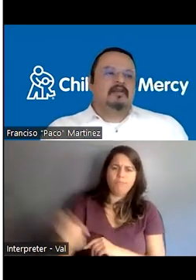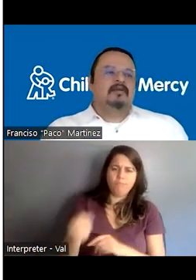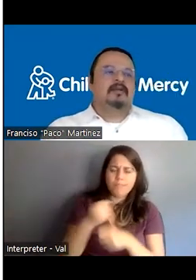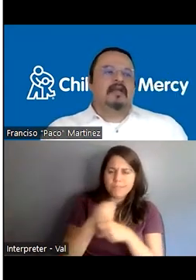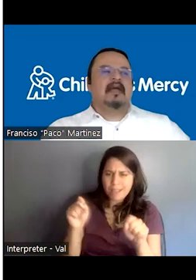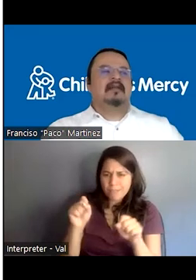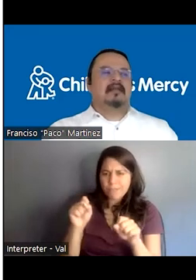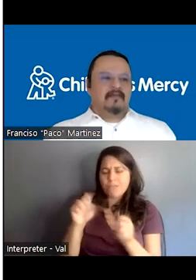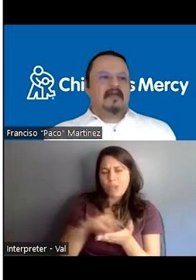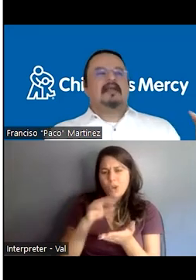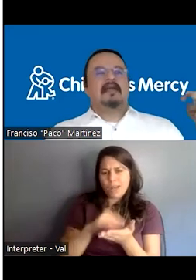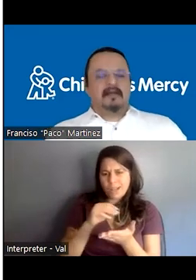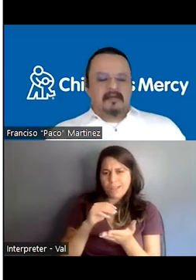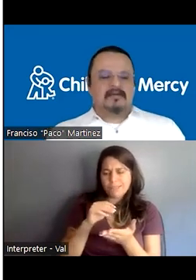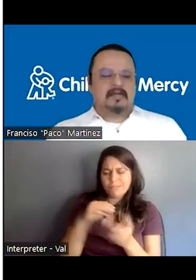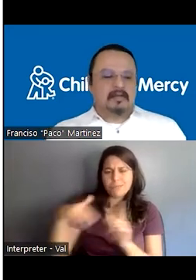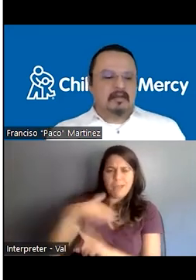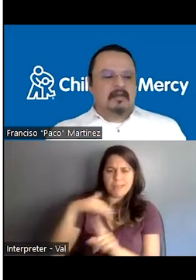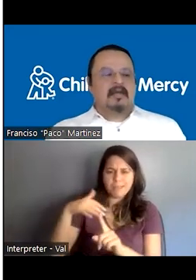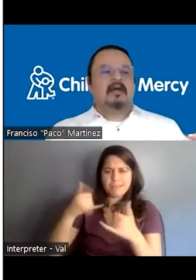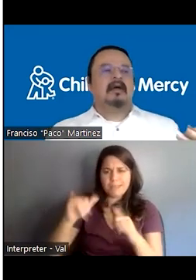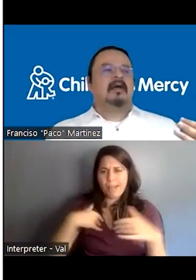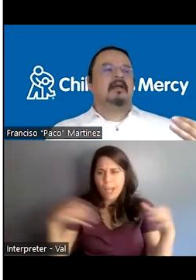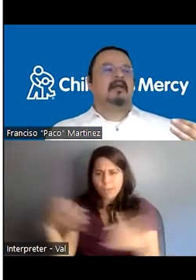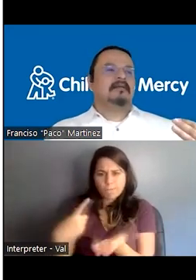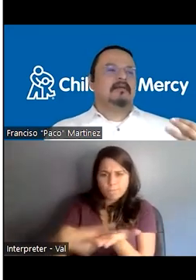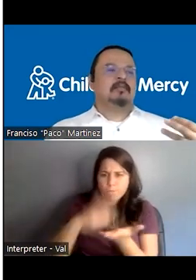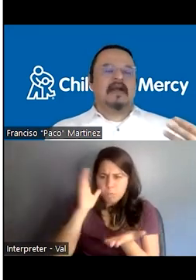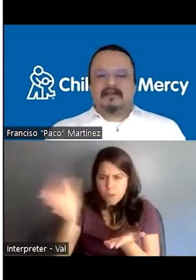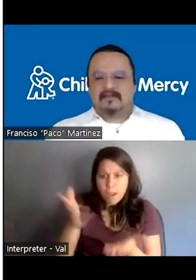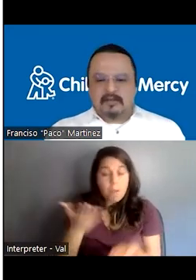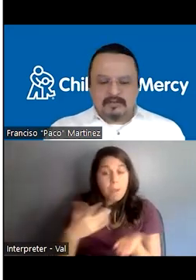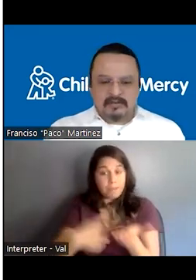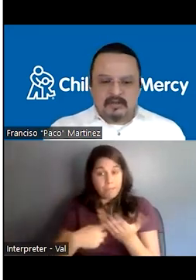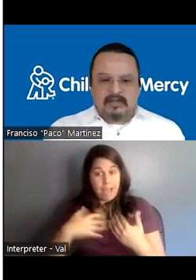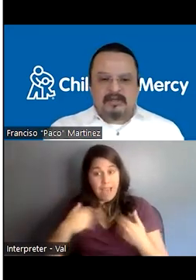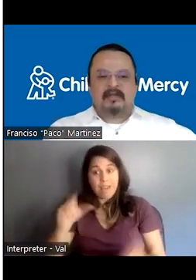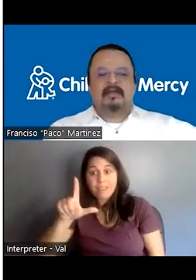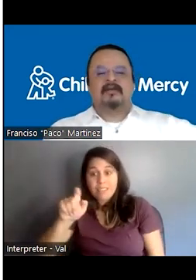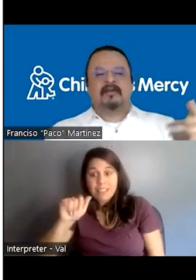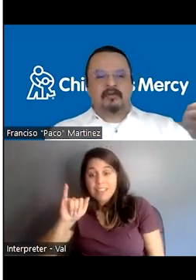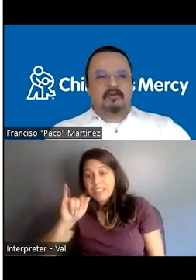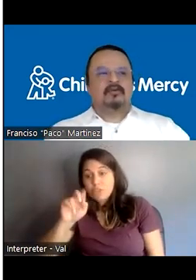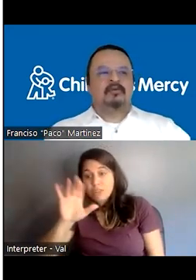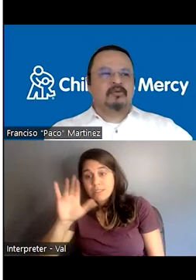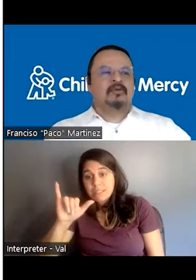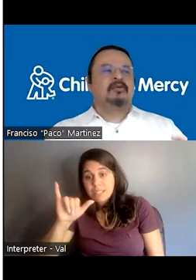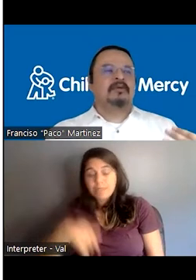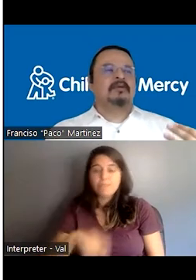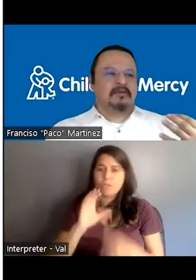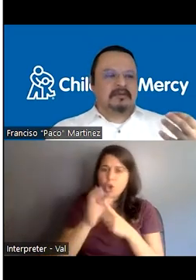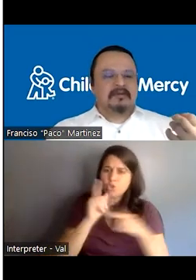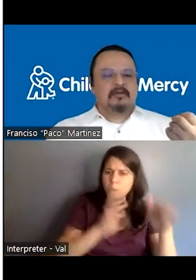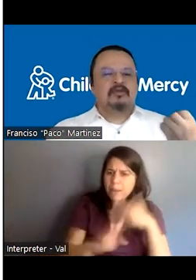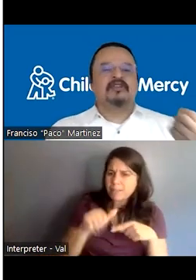want them to do, like identify like health literacy, uh, practice cultural community in order to, to, to,